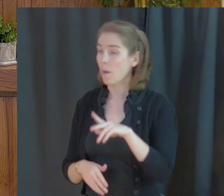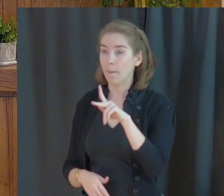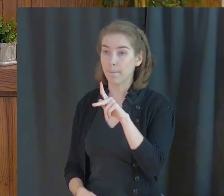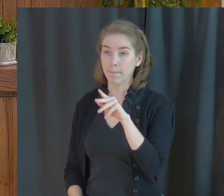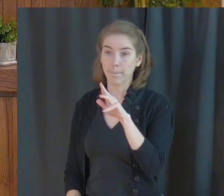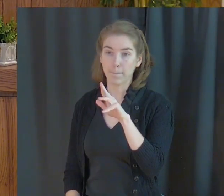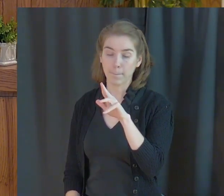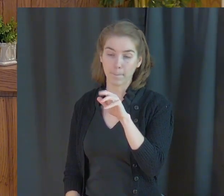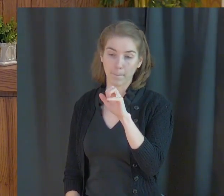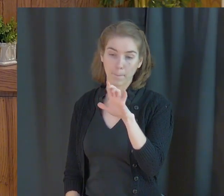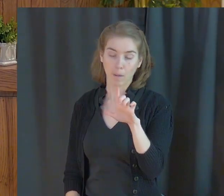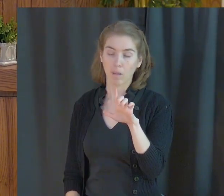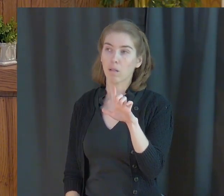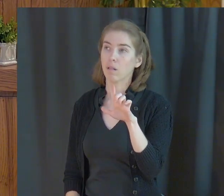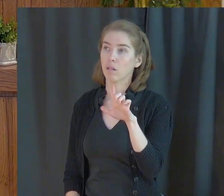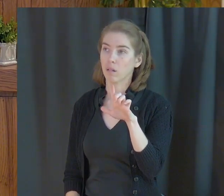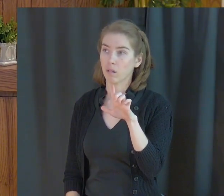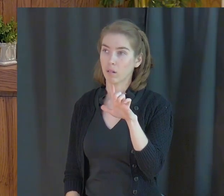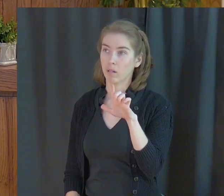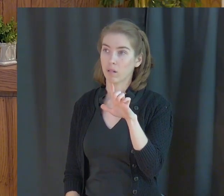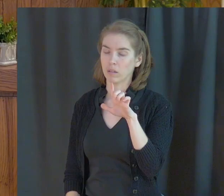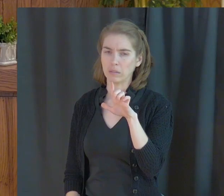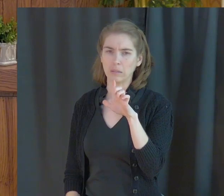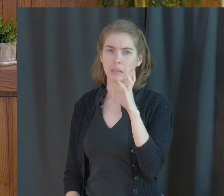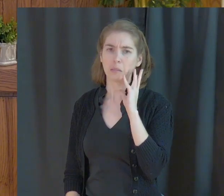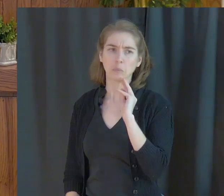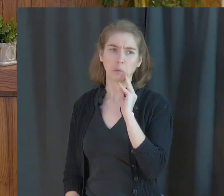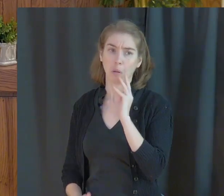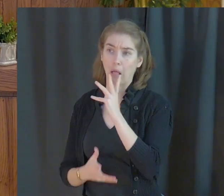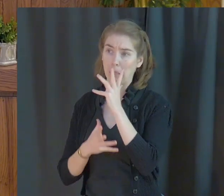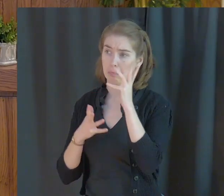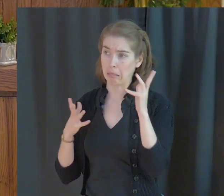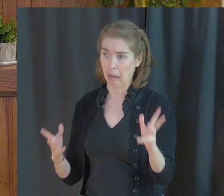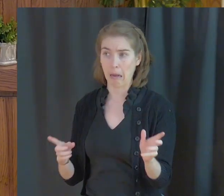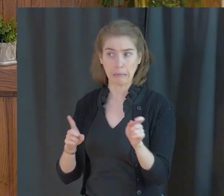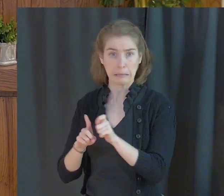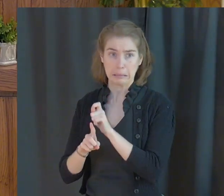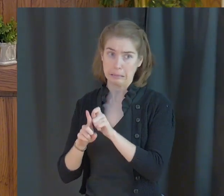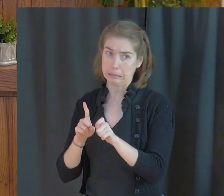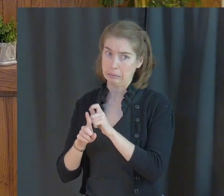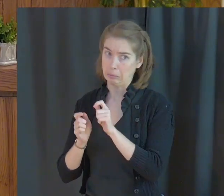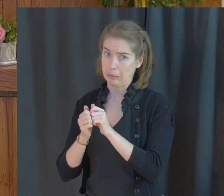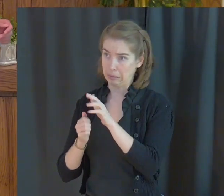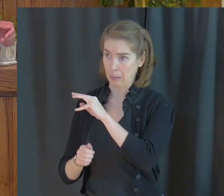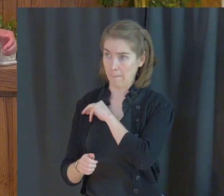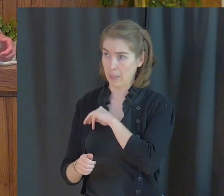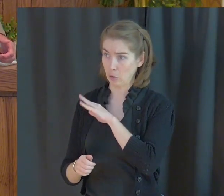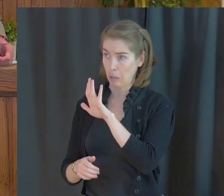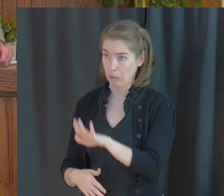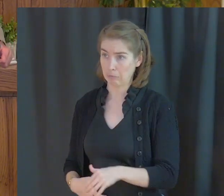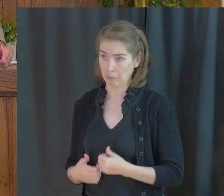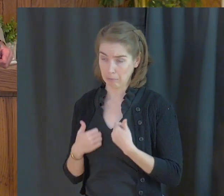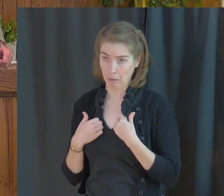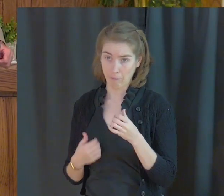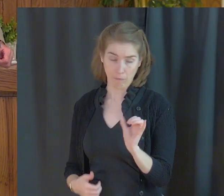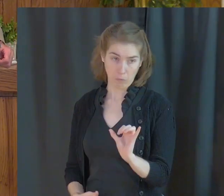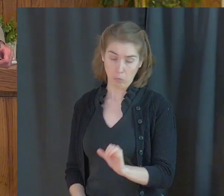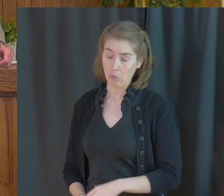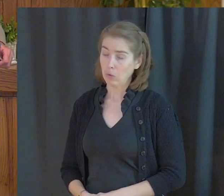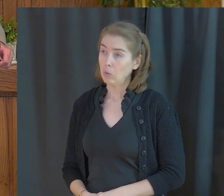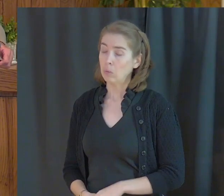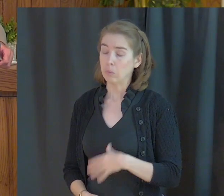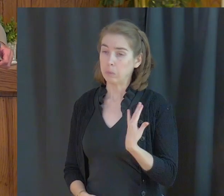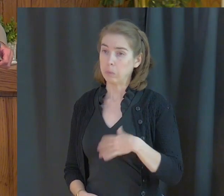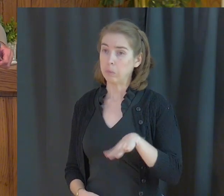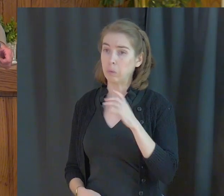experienced much persecution in his ministry and in his life. As a